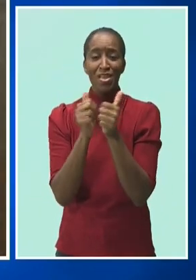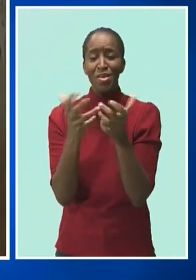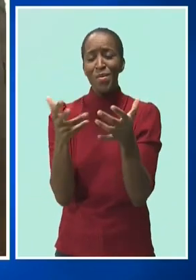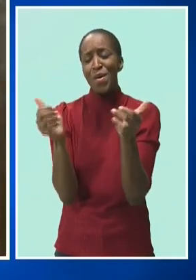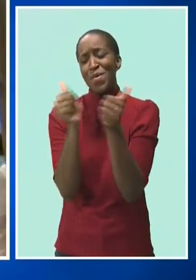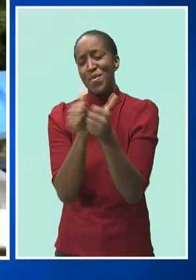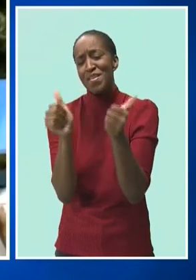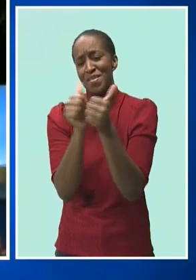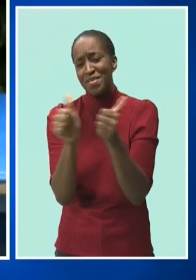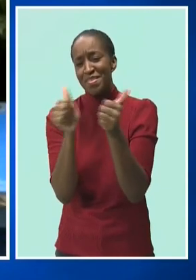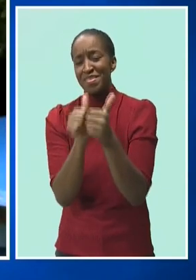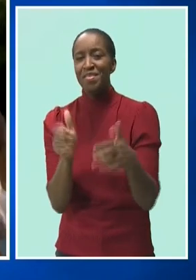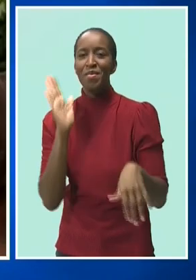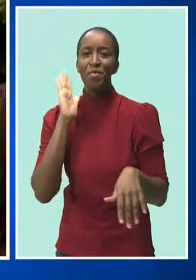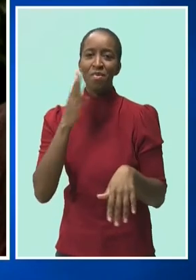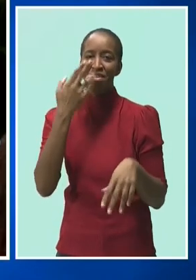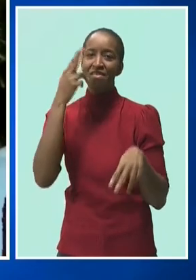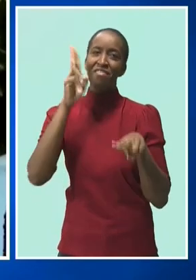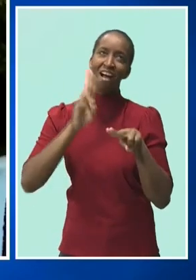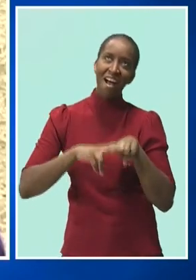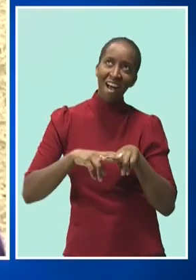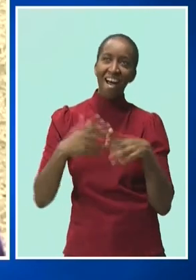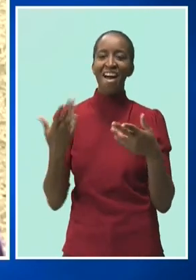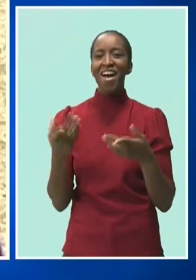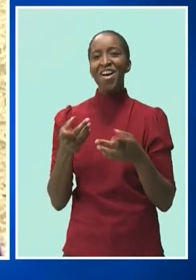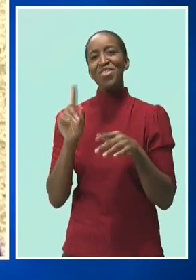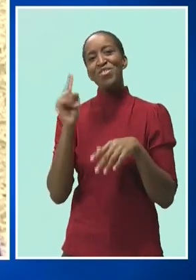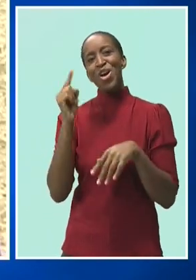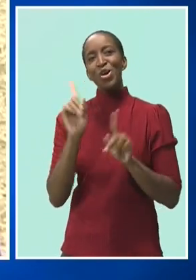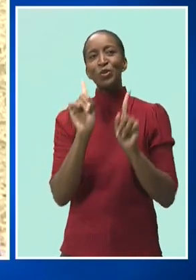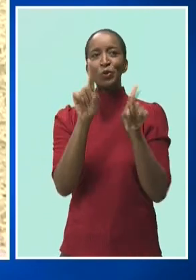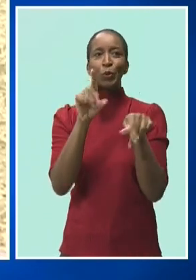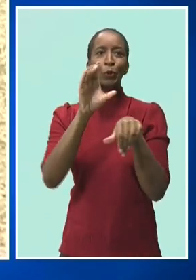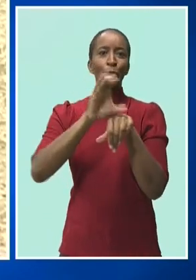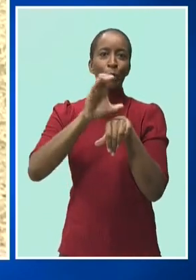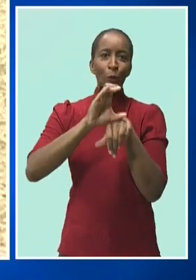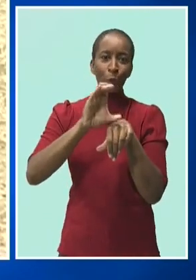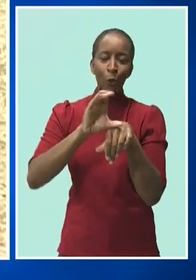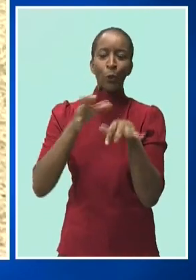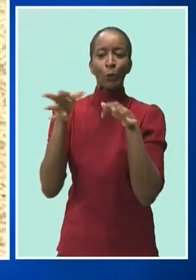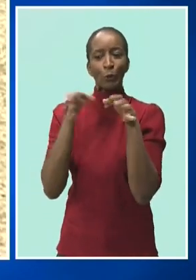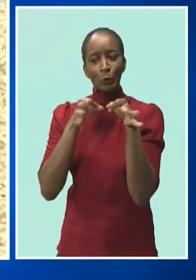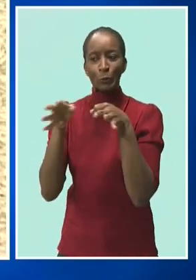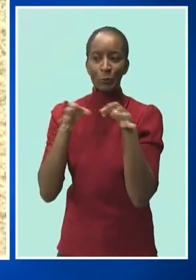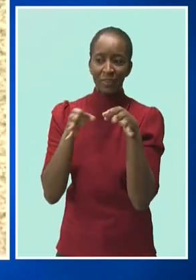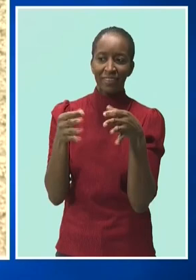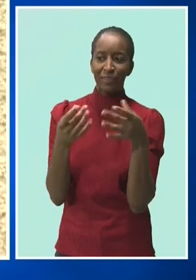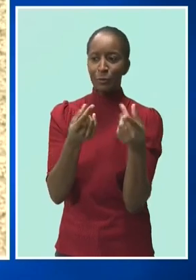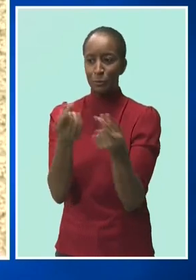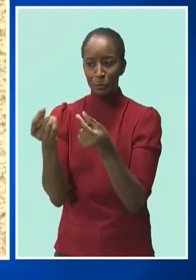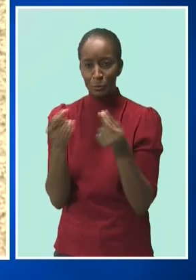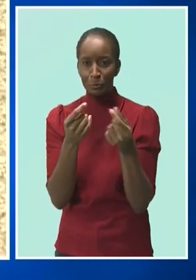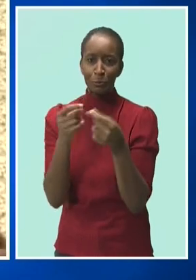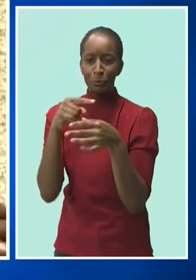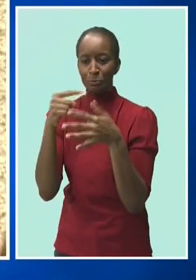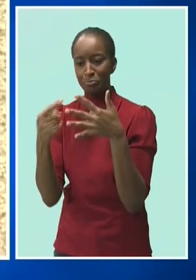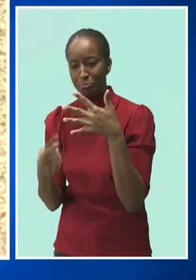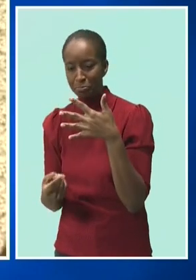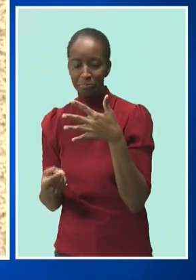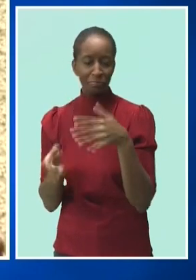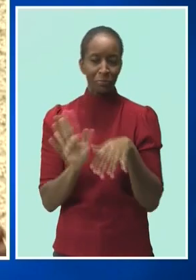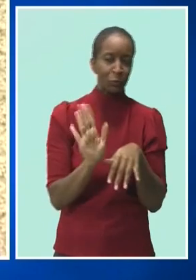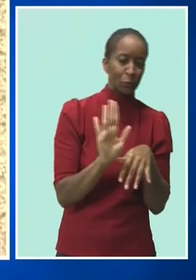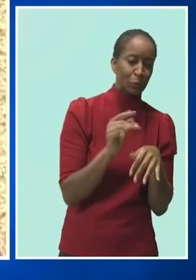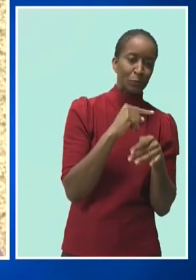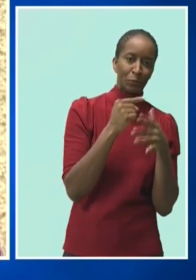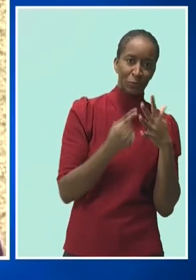have fun. First, we're going to take him to the church, you know, let him know the do's and the don'ts. We're just going to try and make up